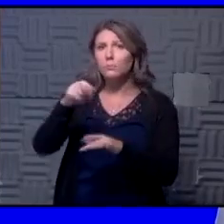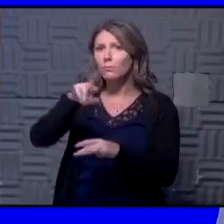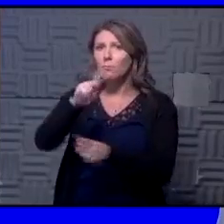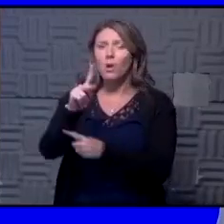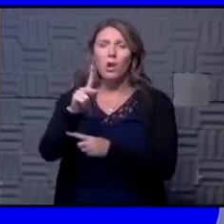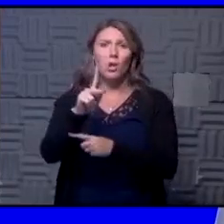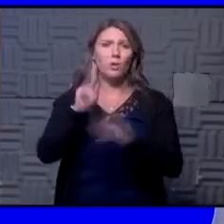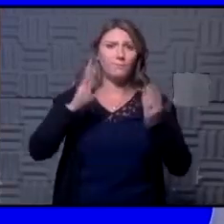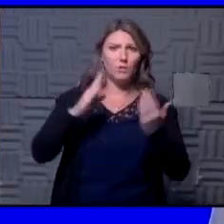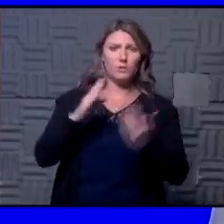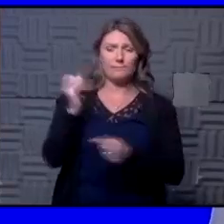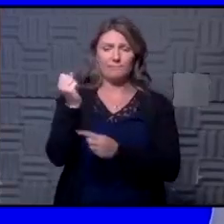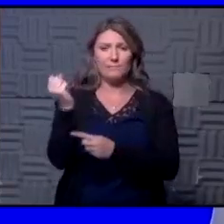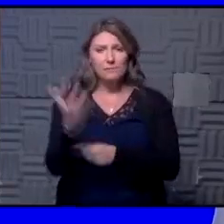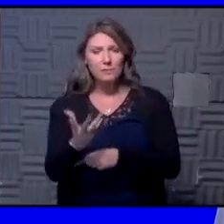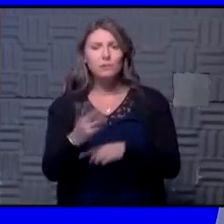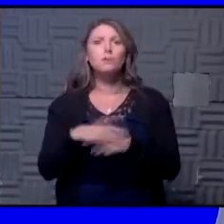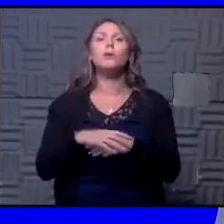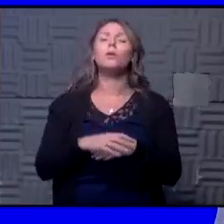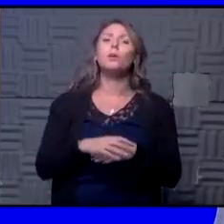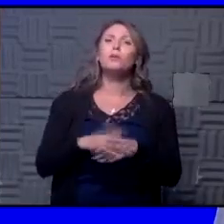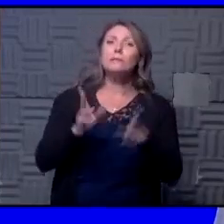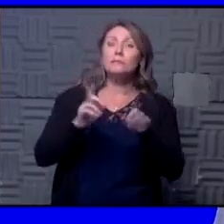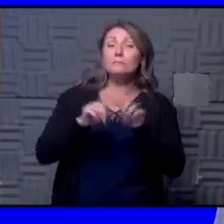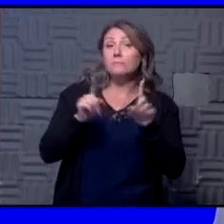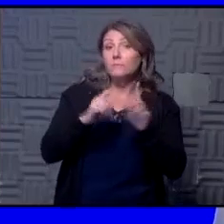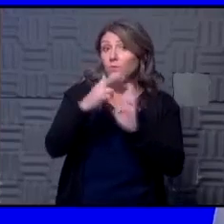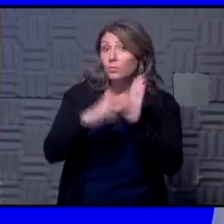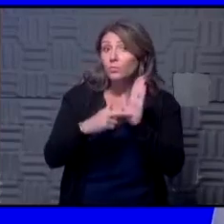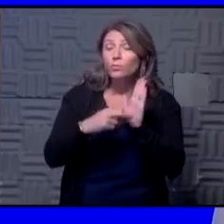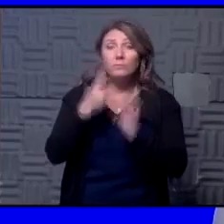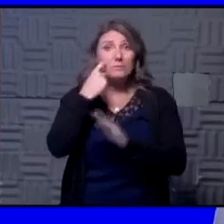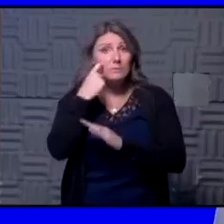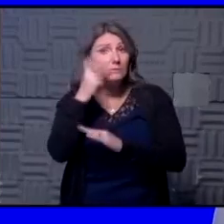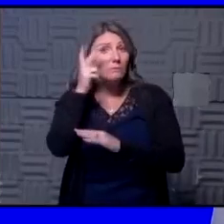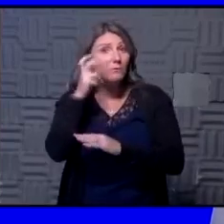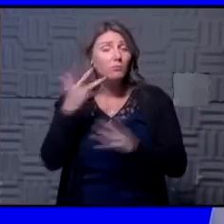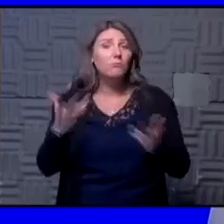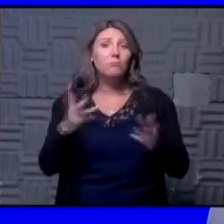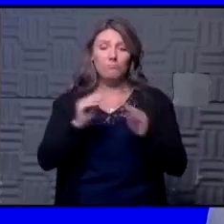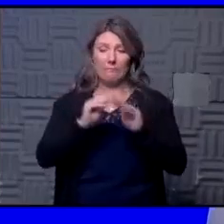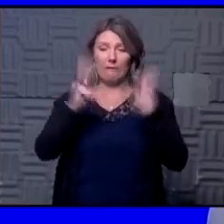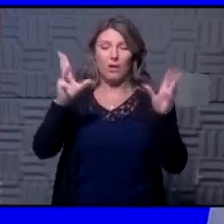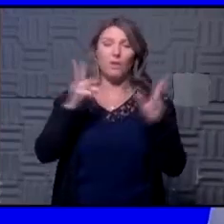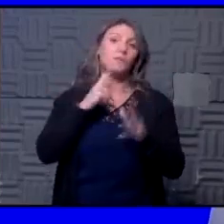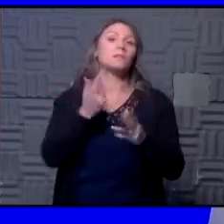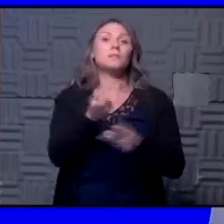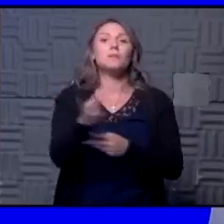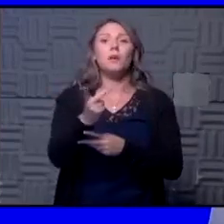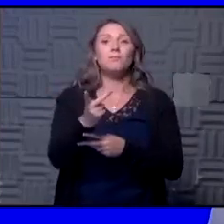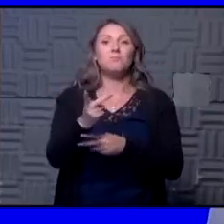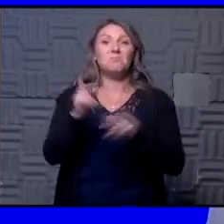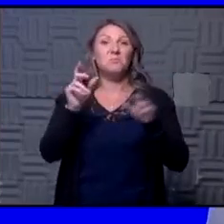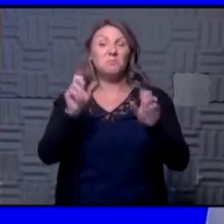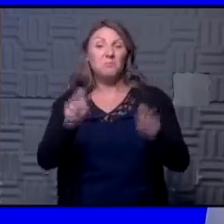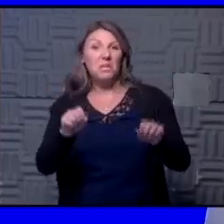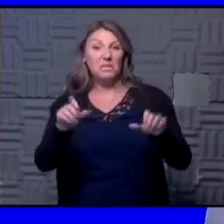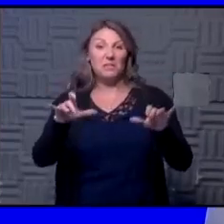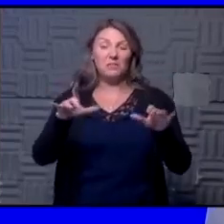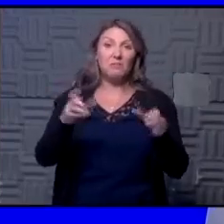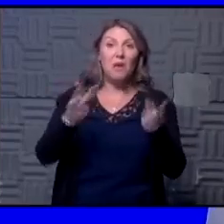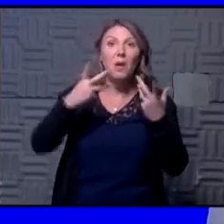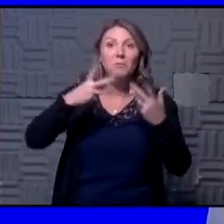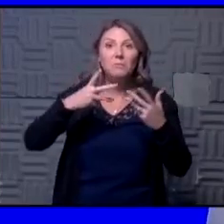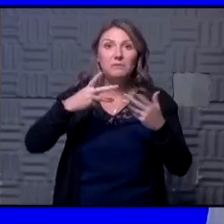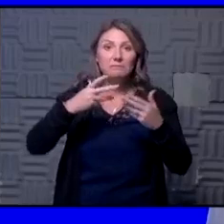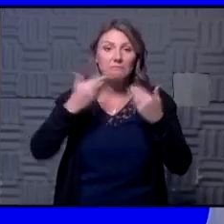casino so certainly there are probably different rules there as we just heard um obviously some of it could be capacity what is the